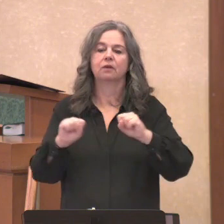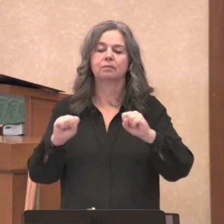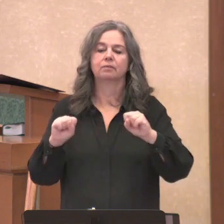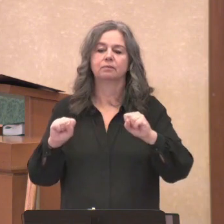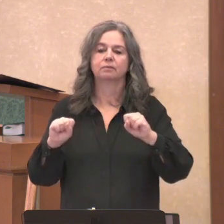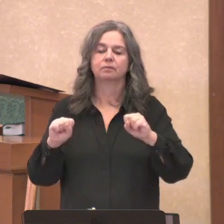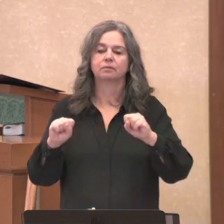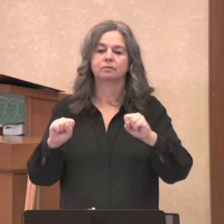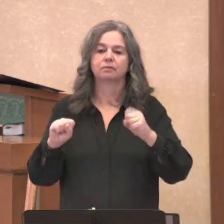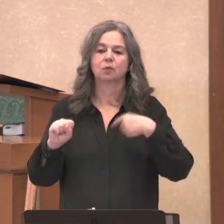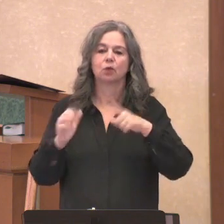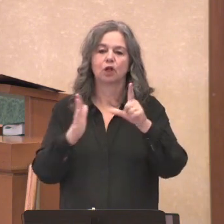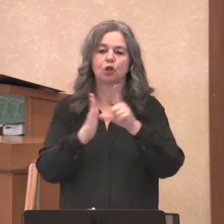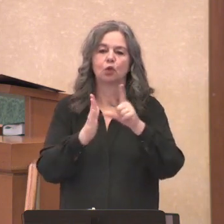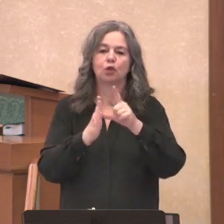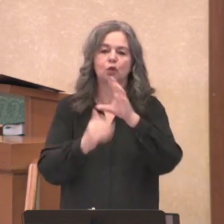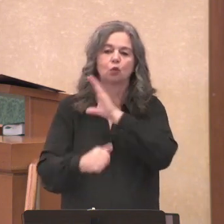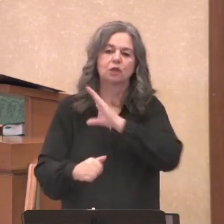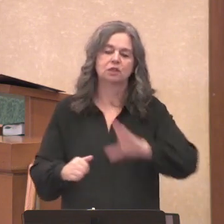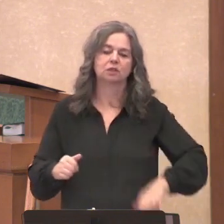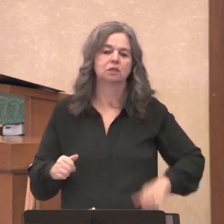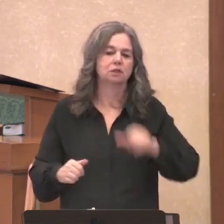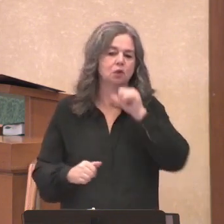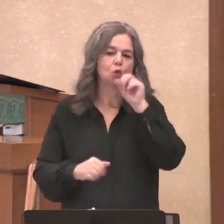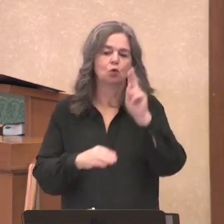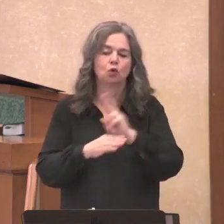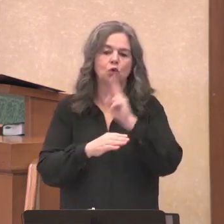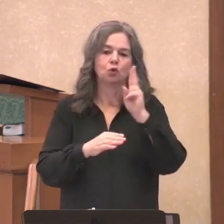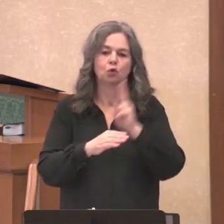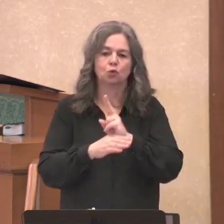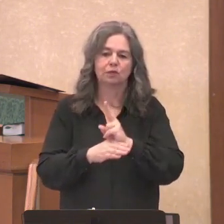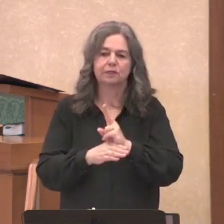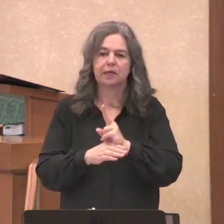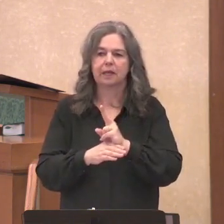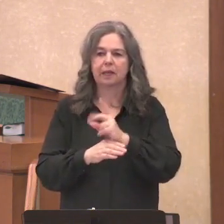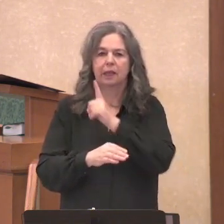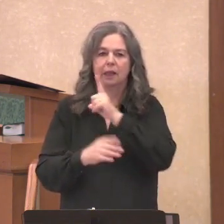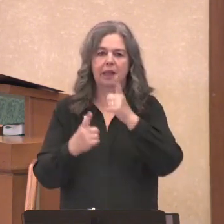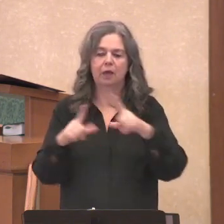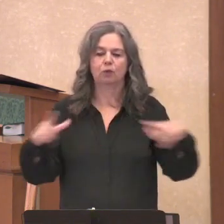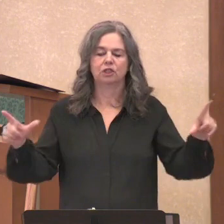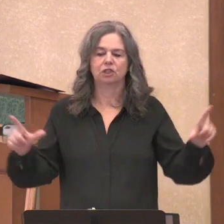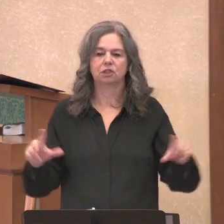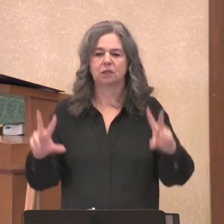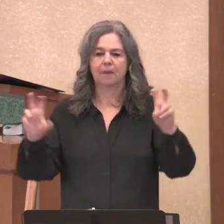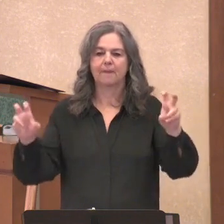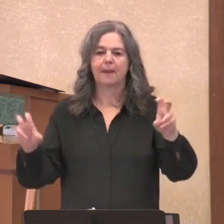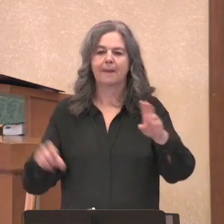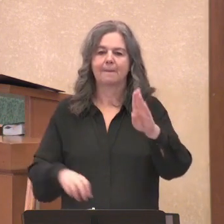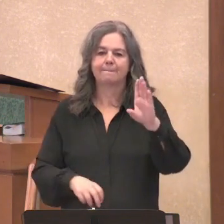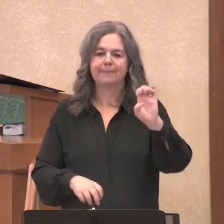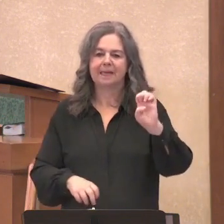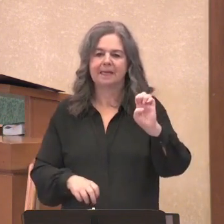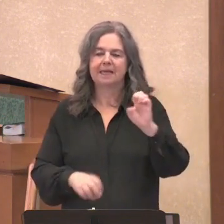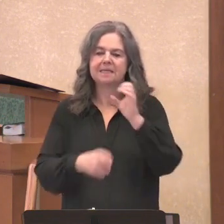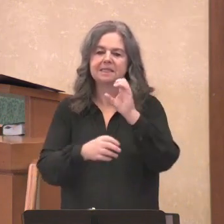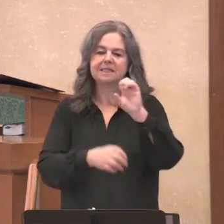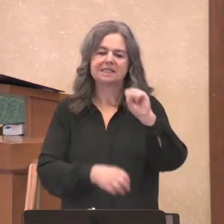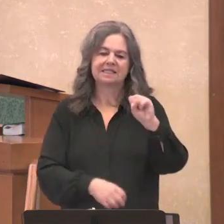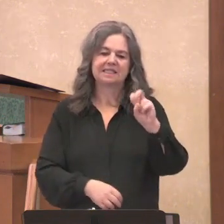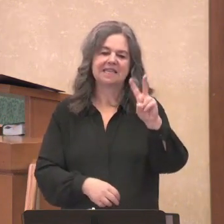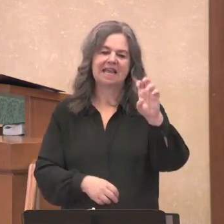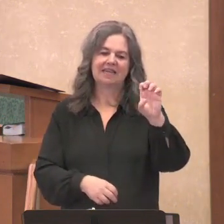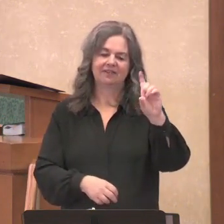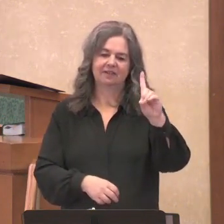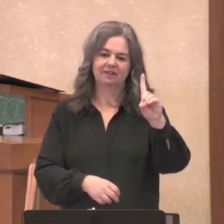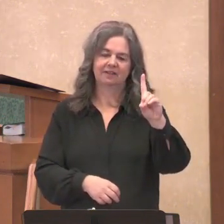Now, Lutheran Christians don't use language around being saved as often as perhaps our evangelical brothers and